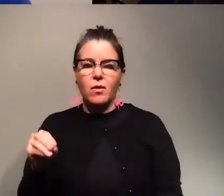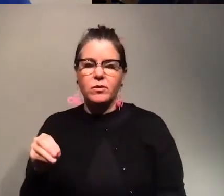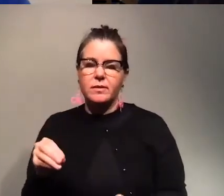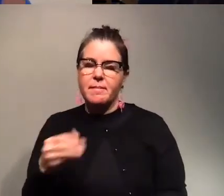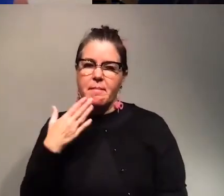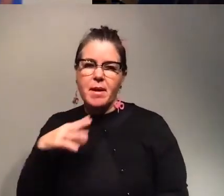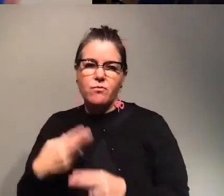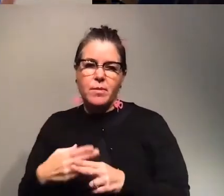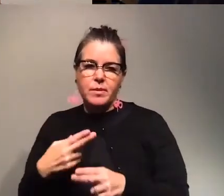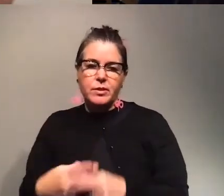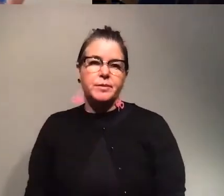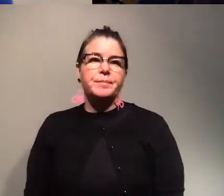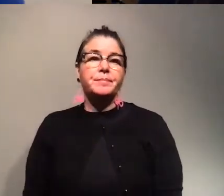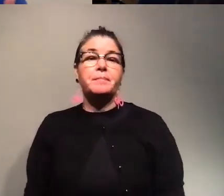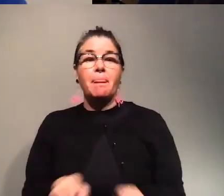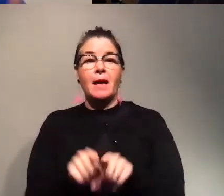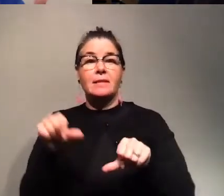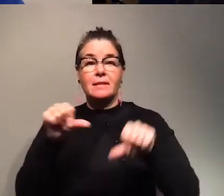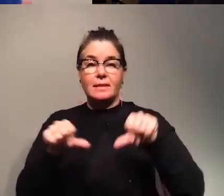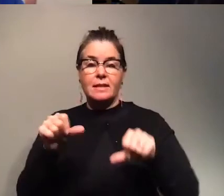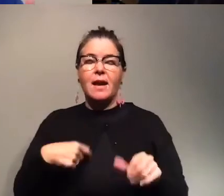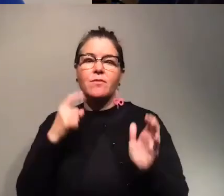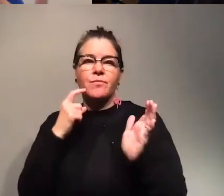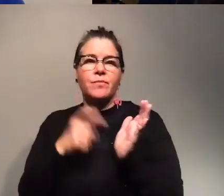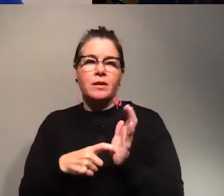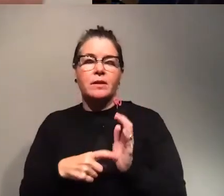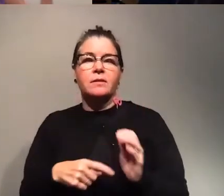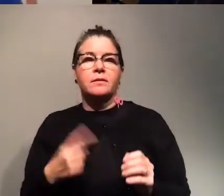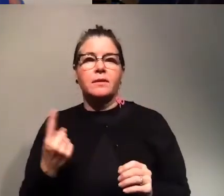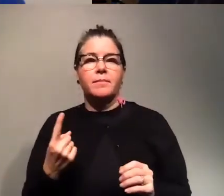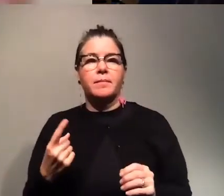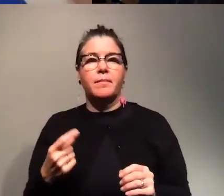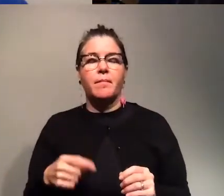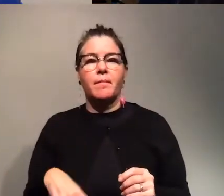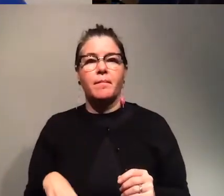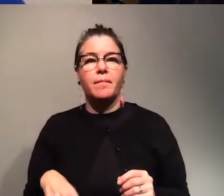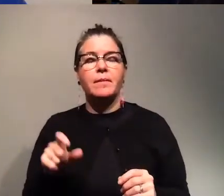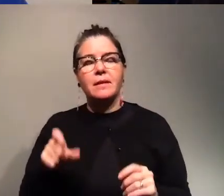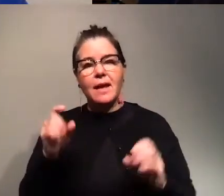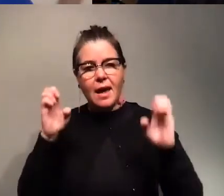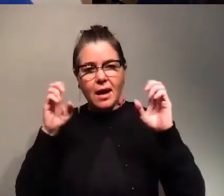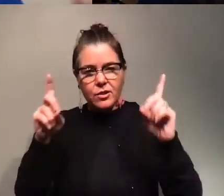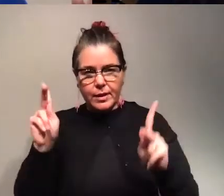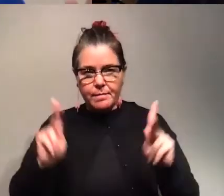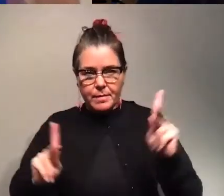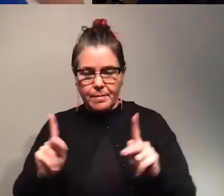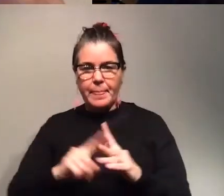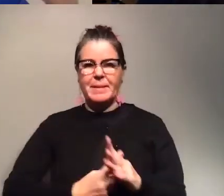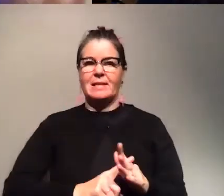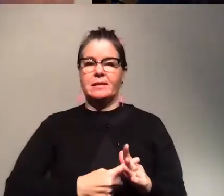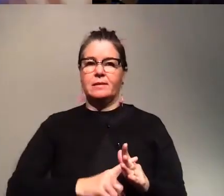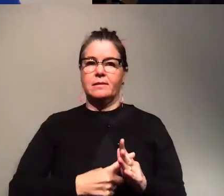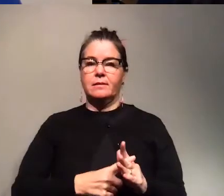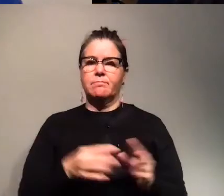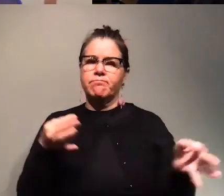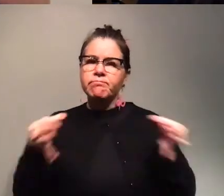as a scientist i have to recognize that one of the things that we've been right was to educate people at the beginning and really